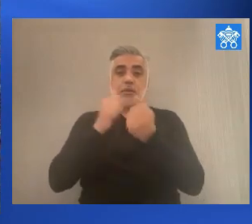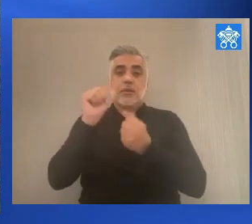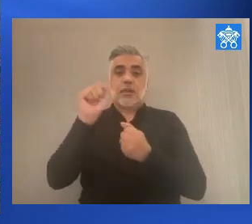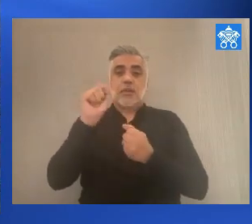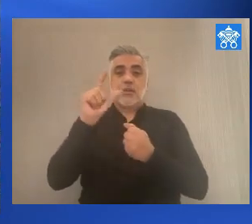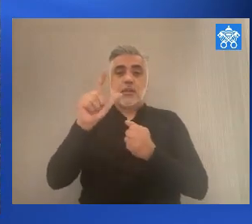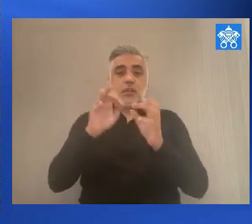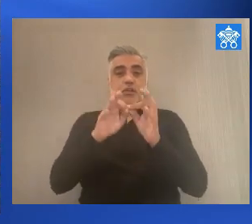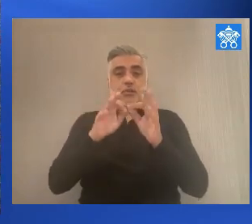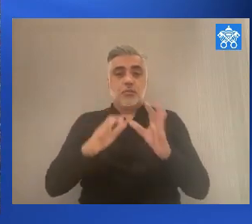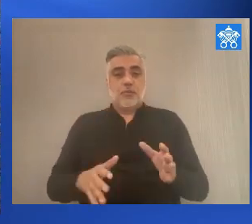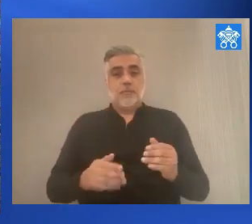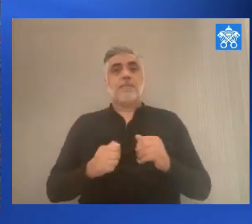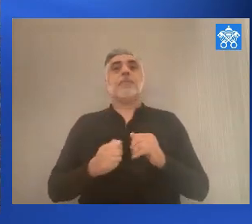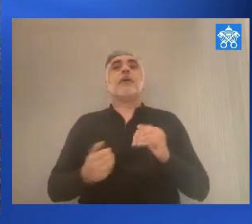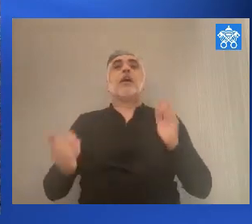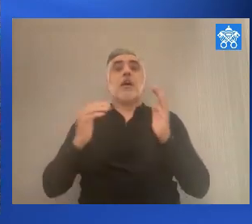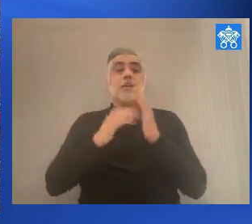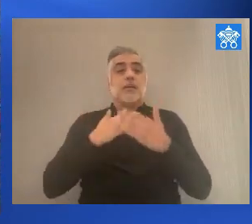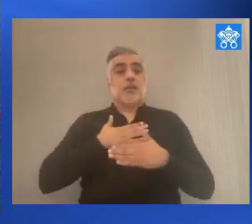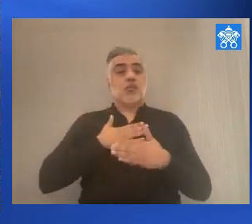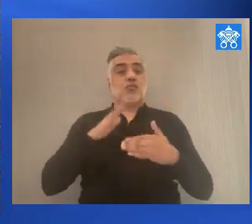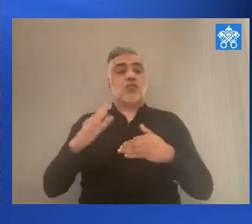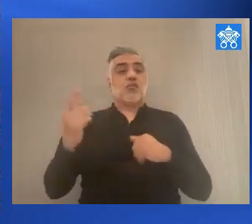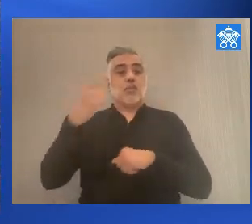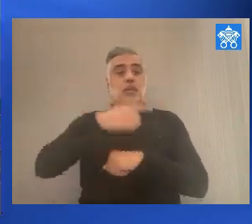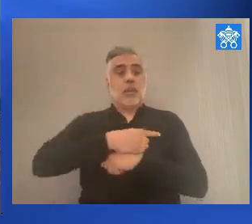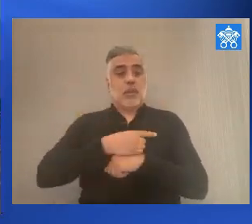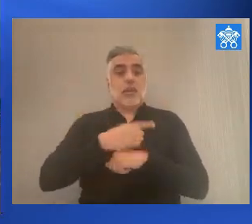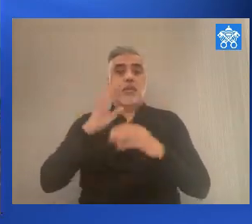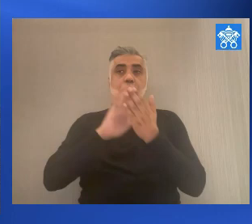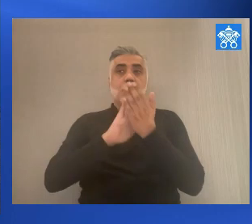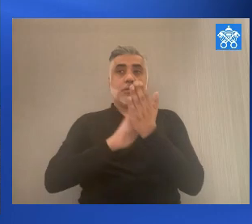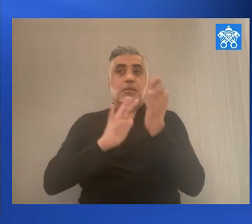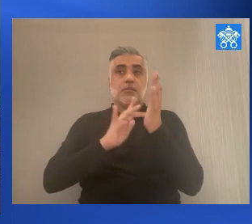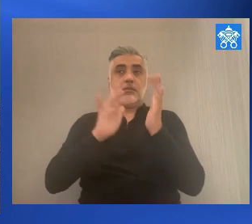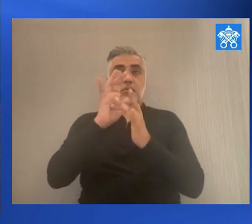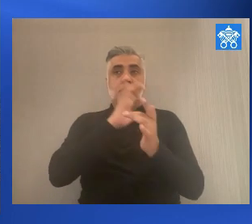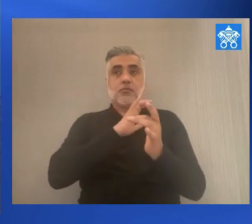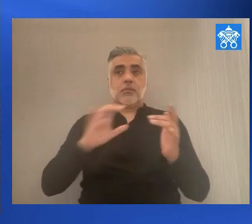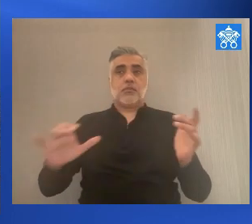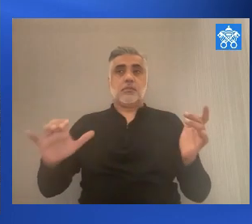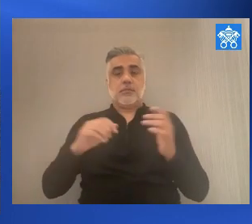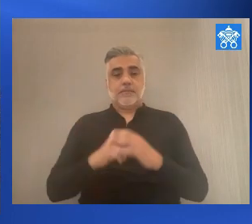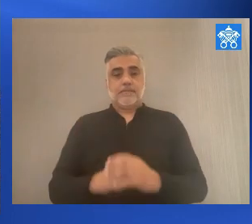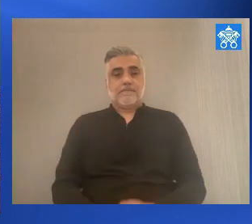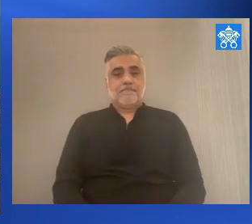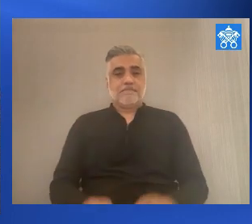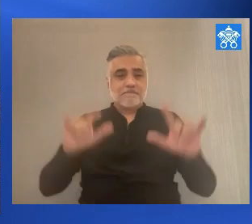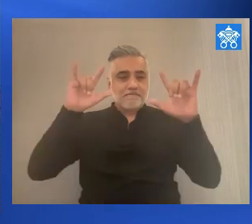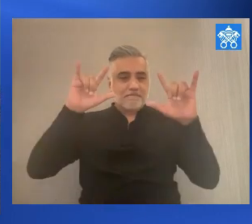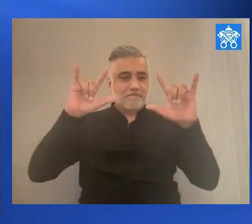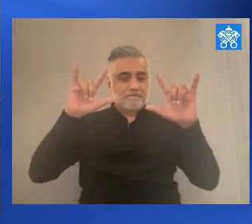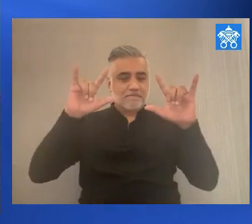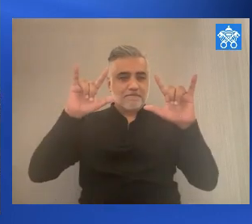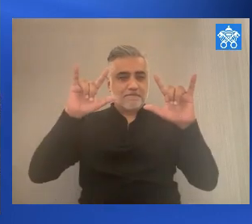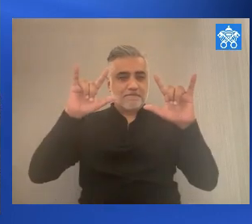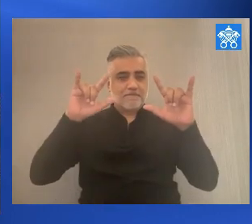Radio Maria, England. Enjoy the rest of your day. Praise be Jesus Christ. Laude to Jesus Christus.